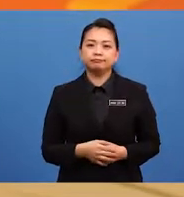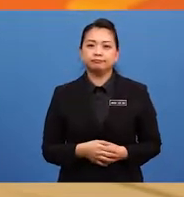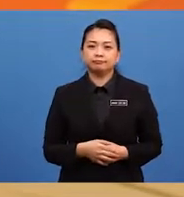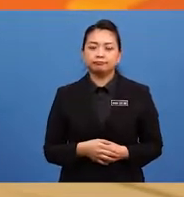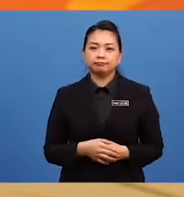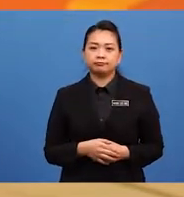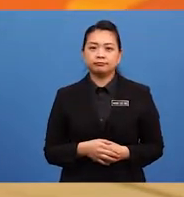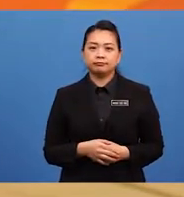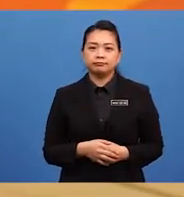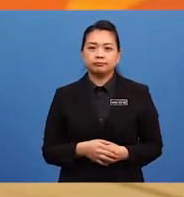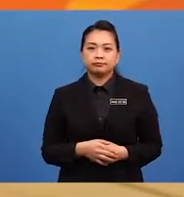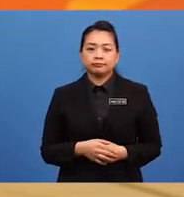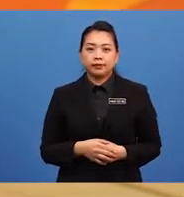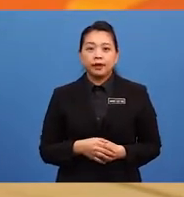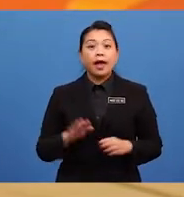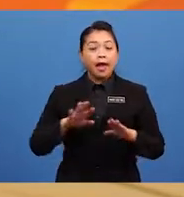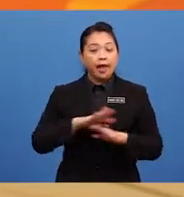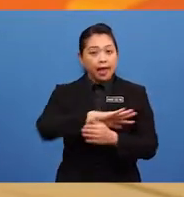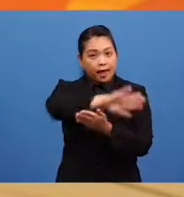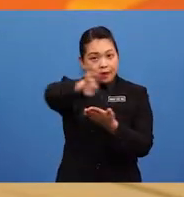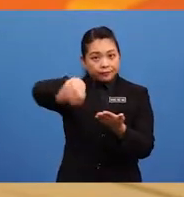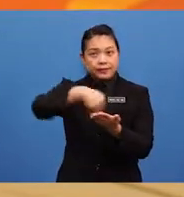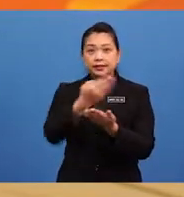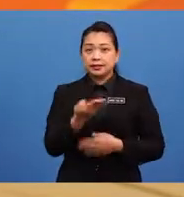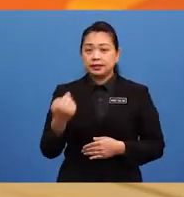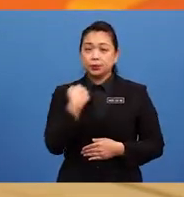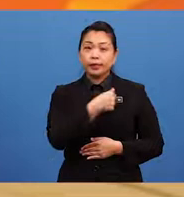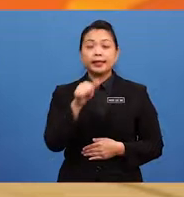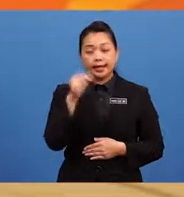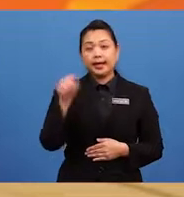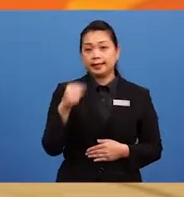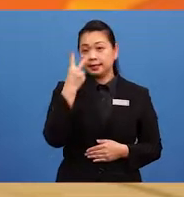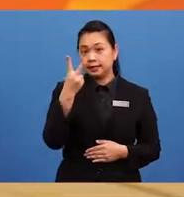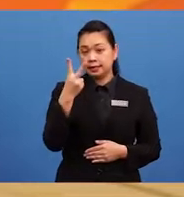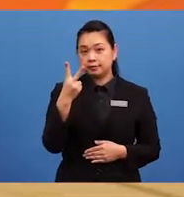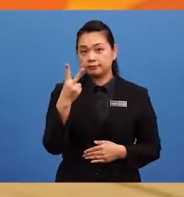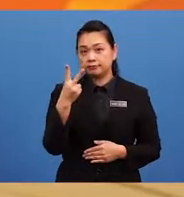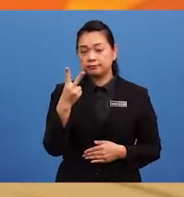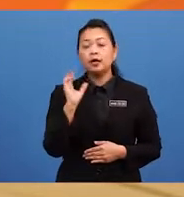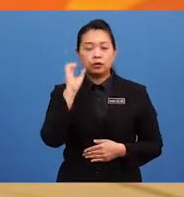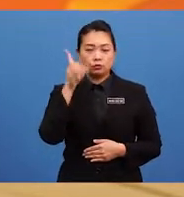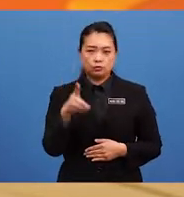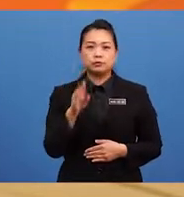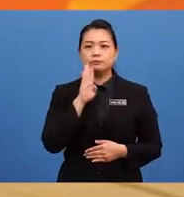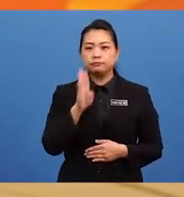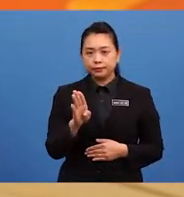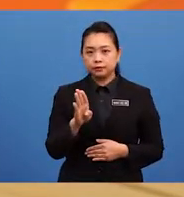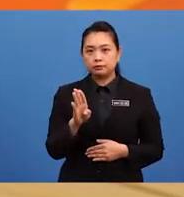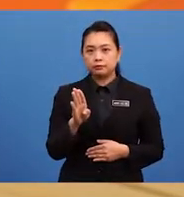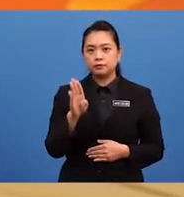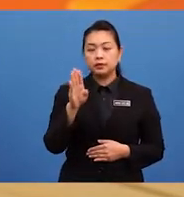Logically speaking, everything that we can see, touch, hear, smell, and taste could be in singular